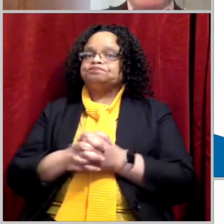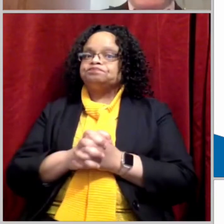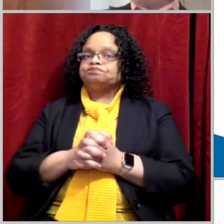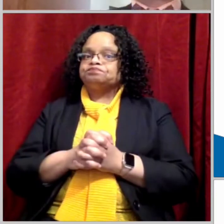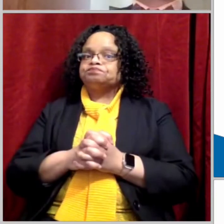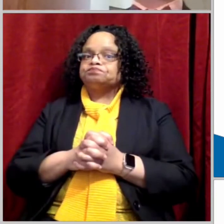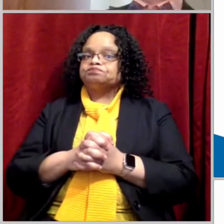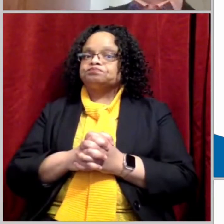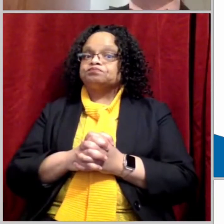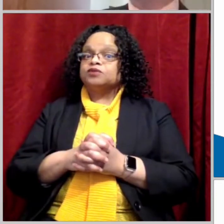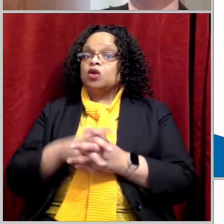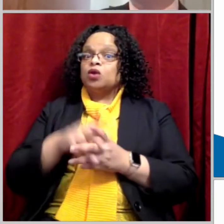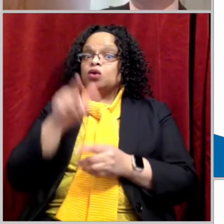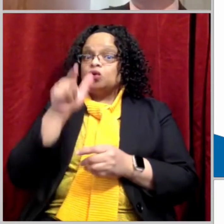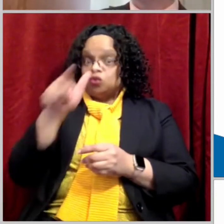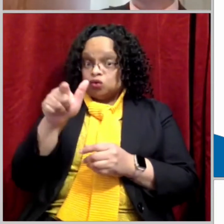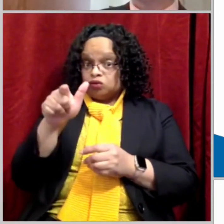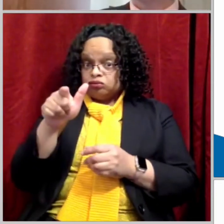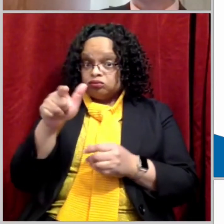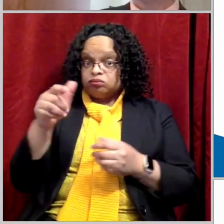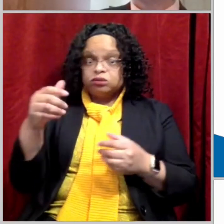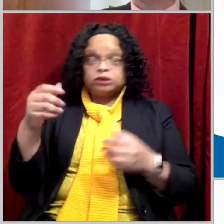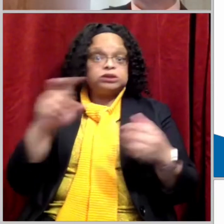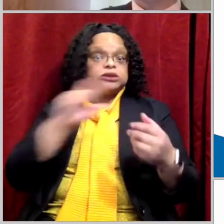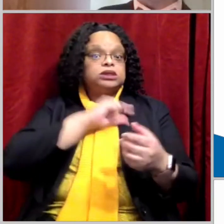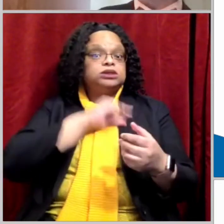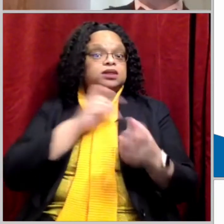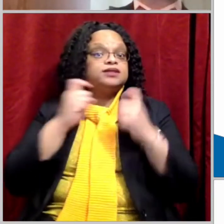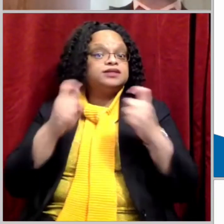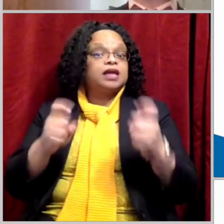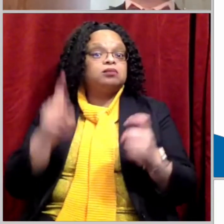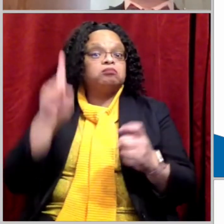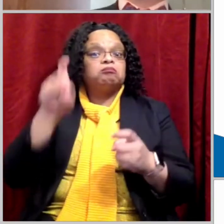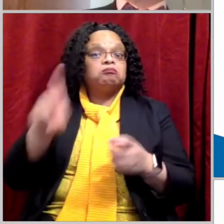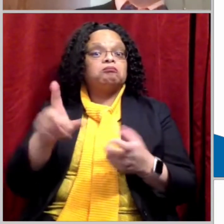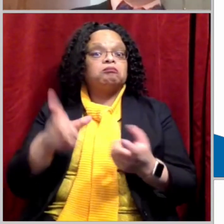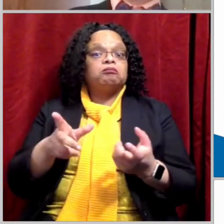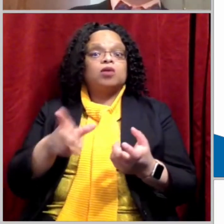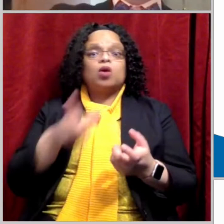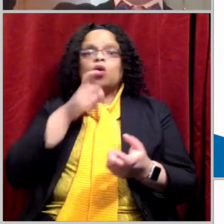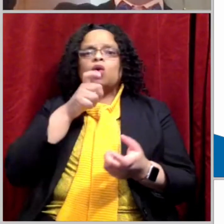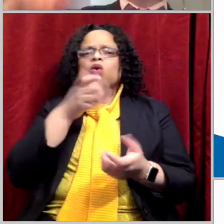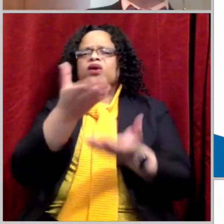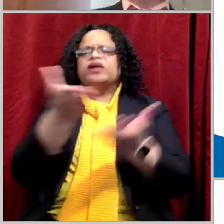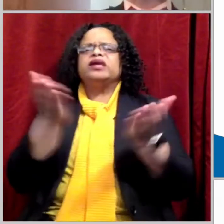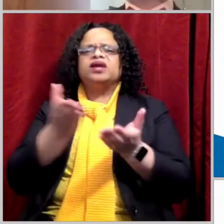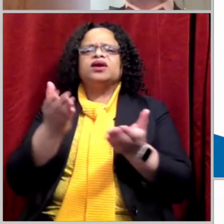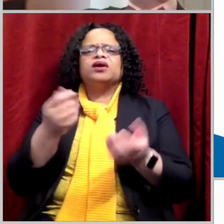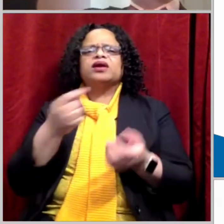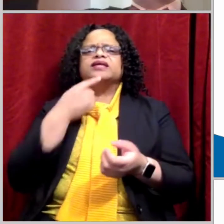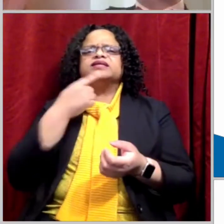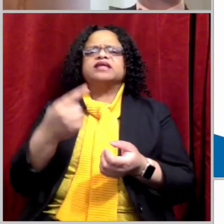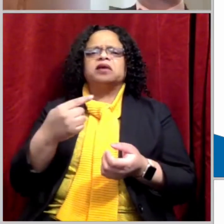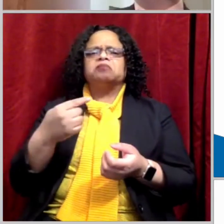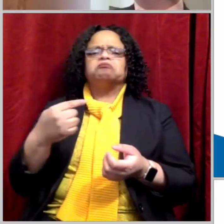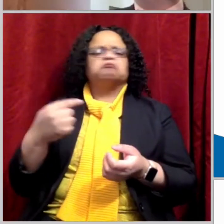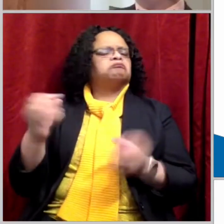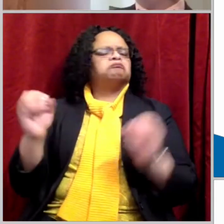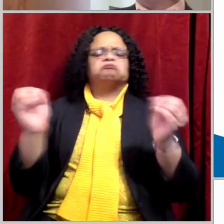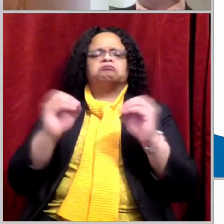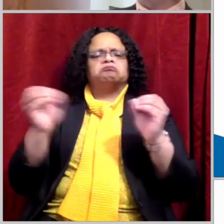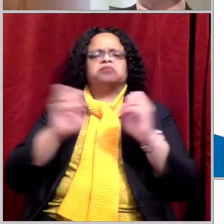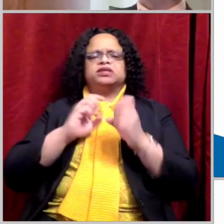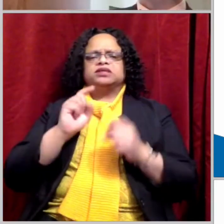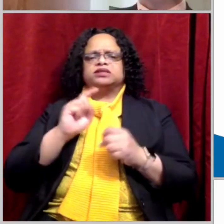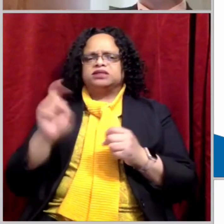question. Have you sinned? Is there anyone here who can raise their hand and say, I have never